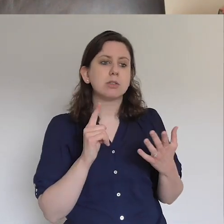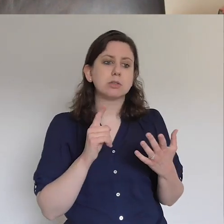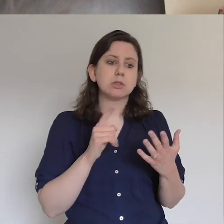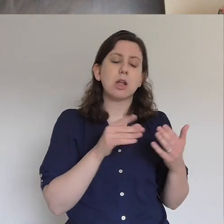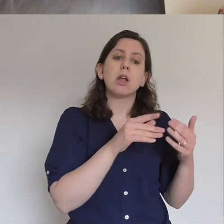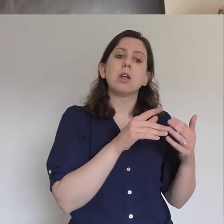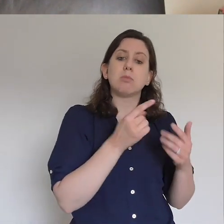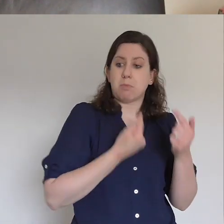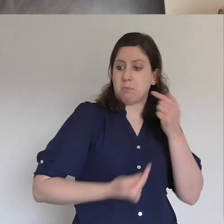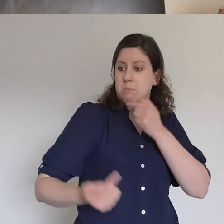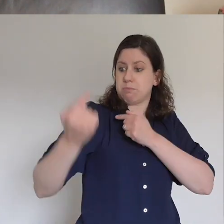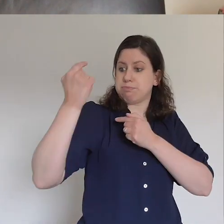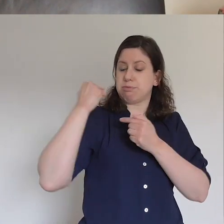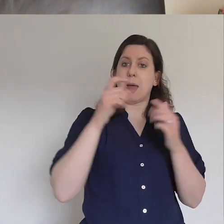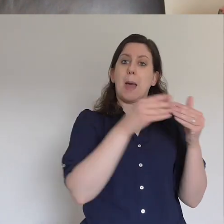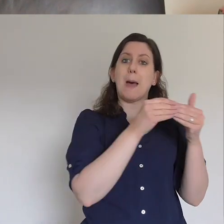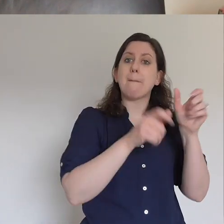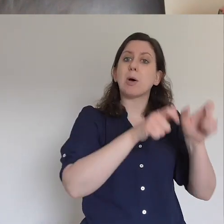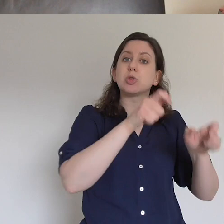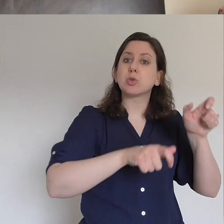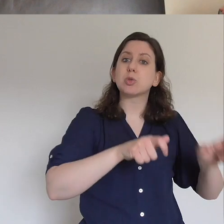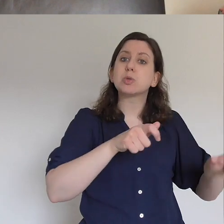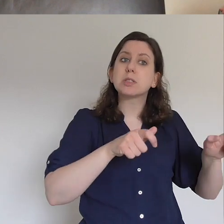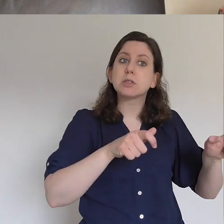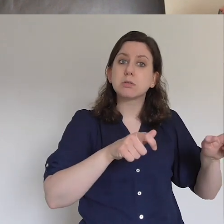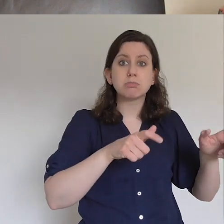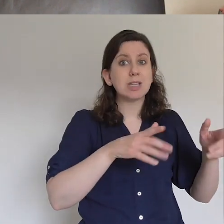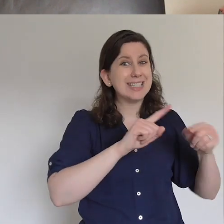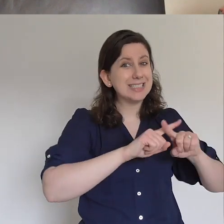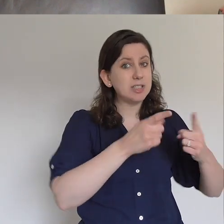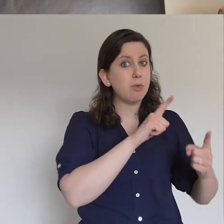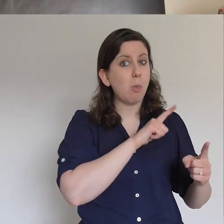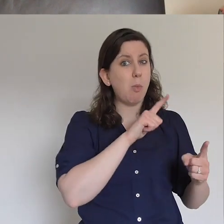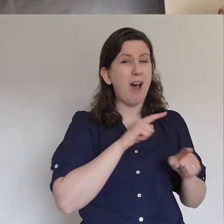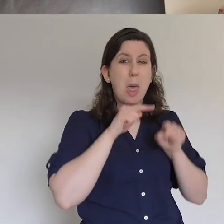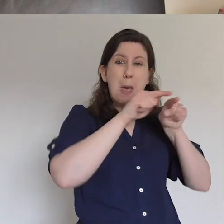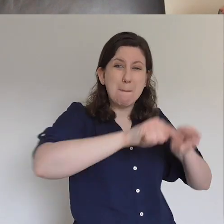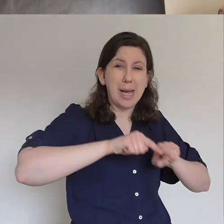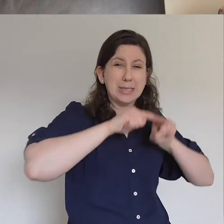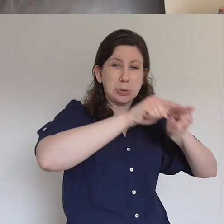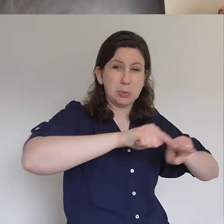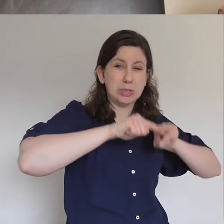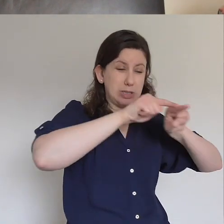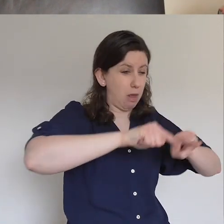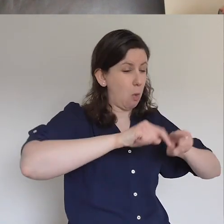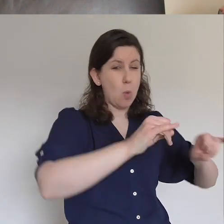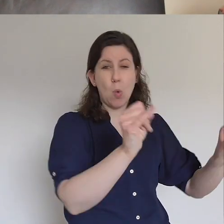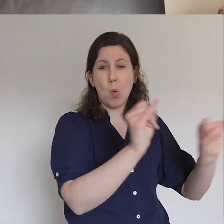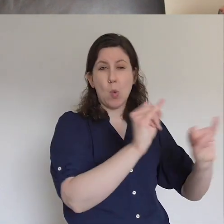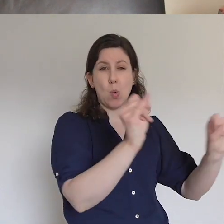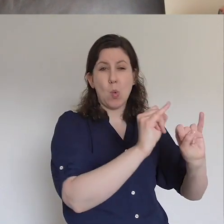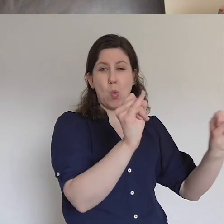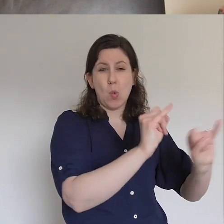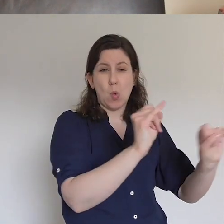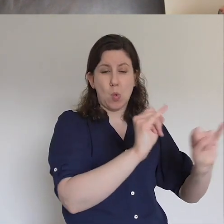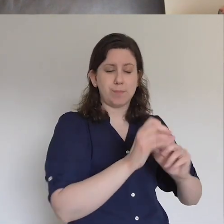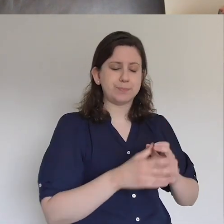for these apostles was they were living in a time when the hostility and persecution was on another level, wasn't it? Another level. But you do wonder